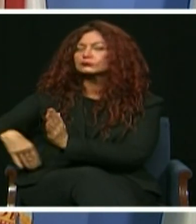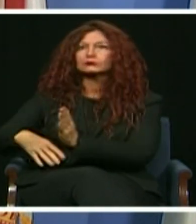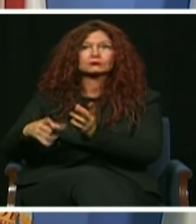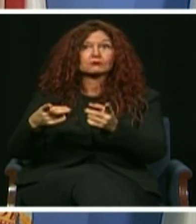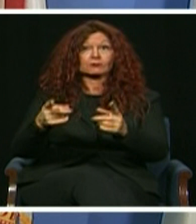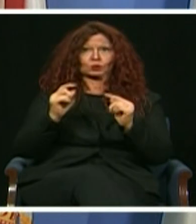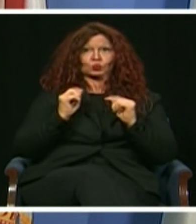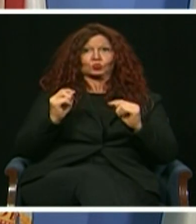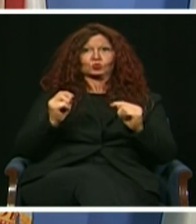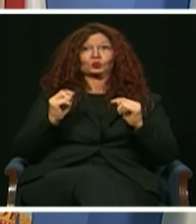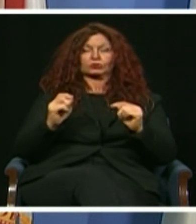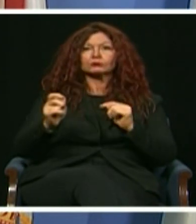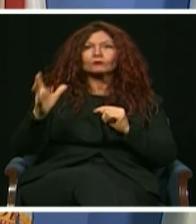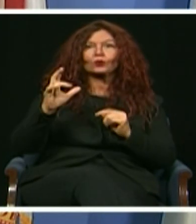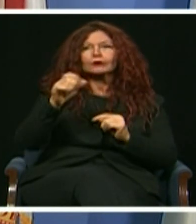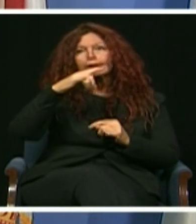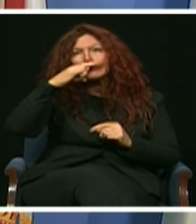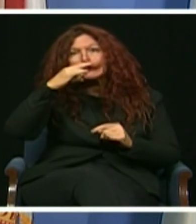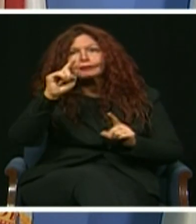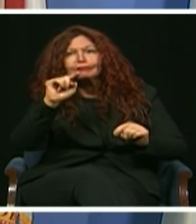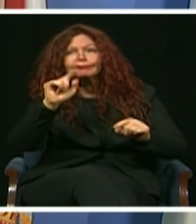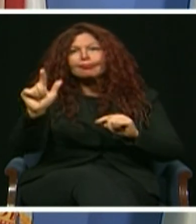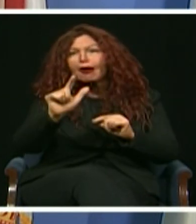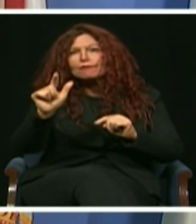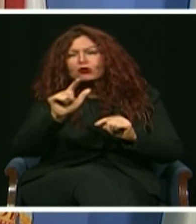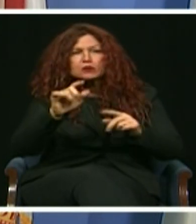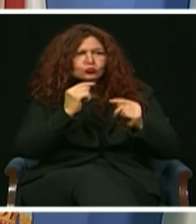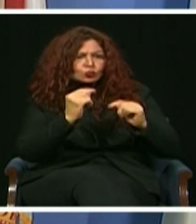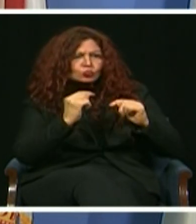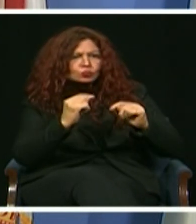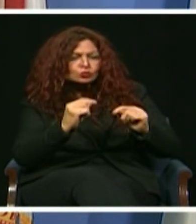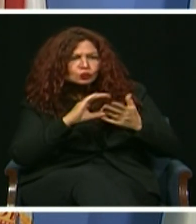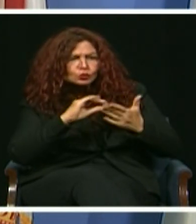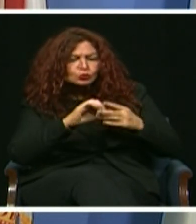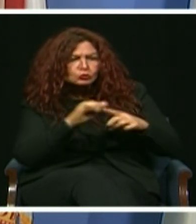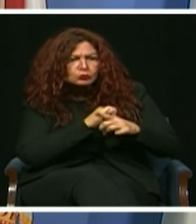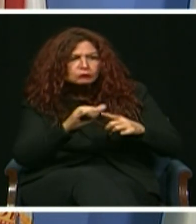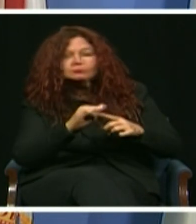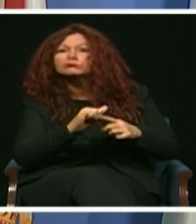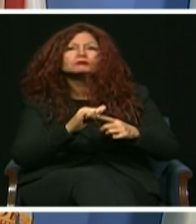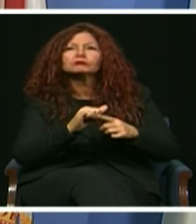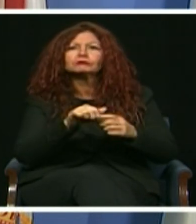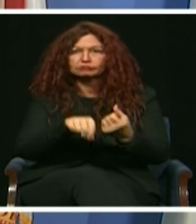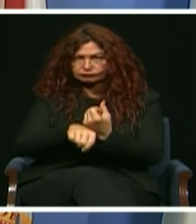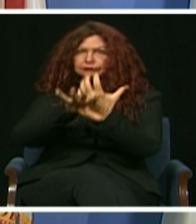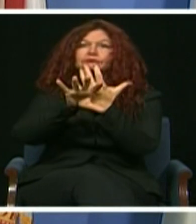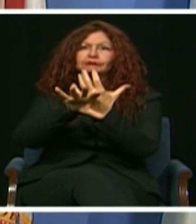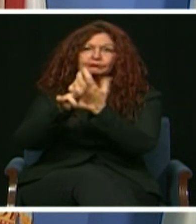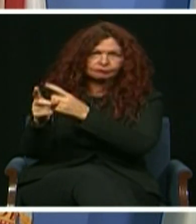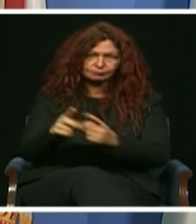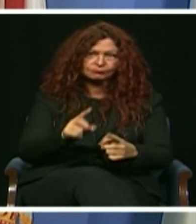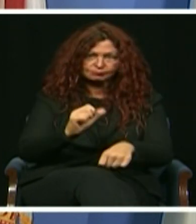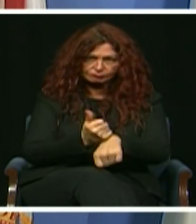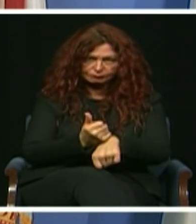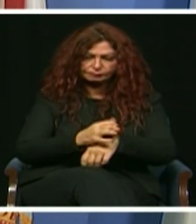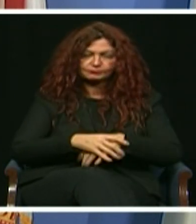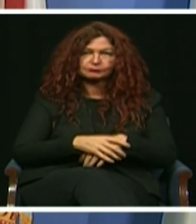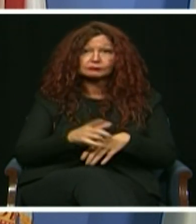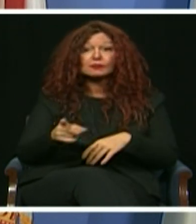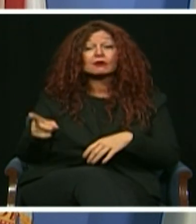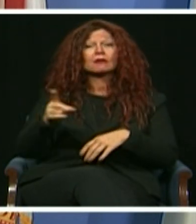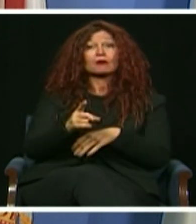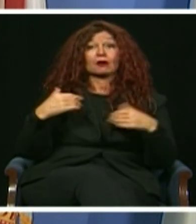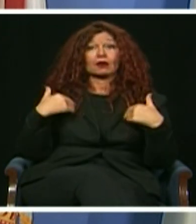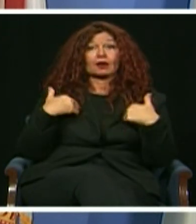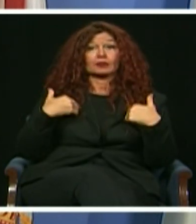County team members stepped up far outside their job descriptions, like Animal Services Director Alex Munoz, who served as the point person, for